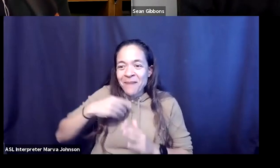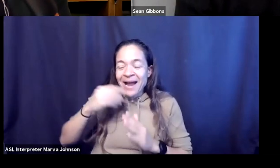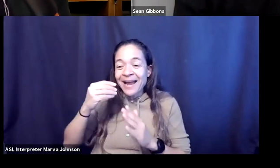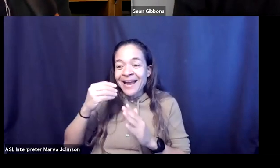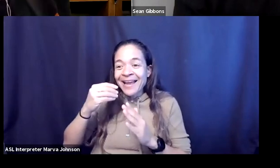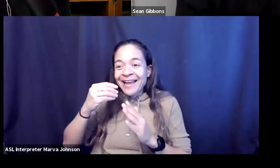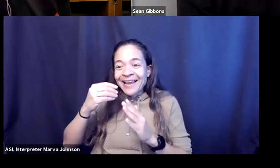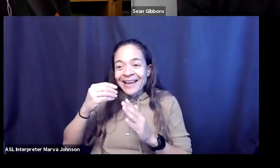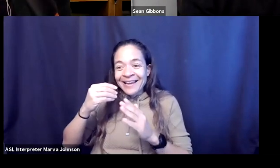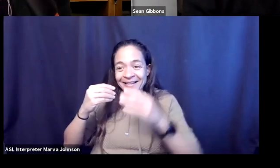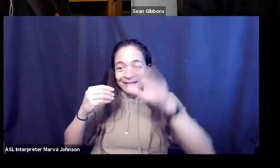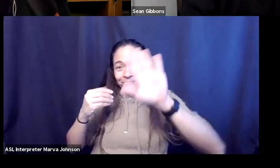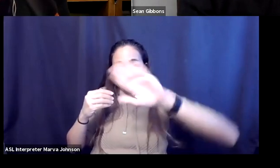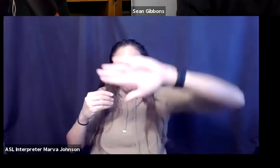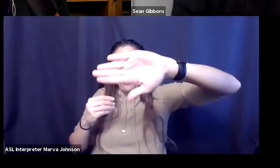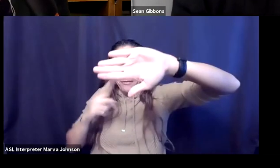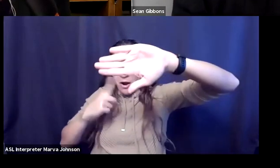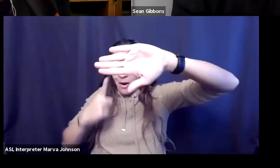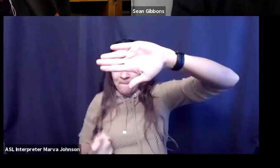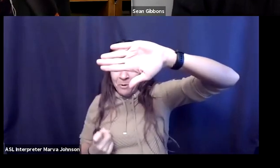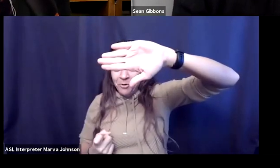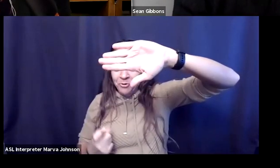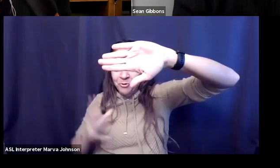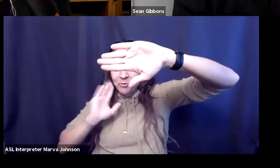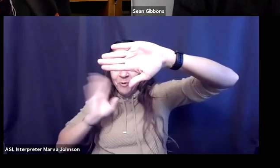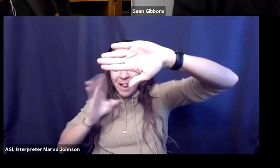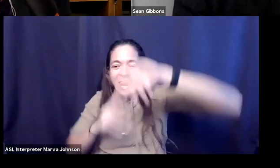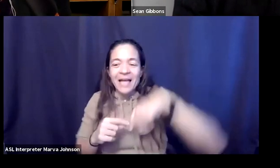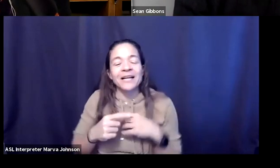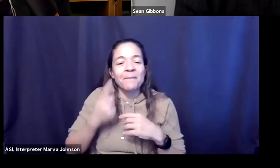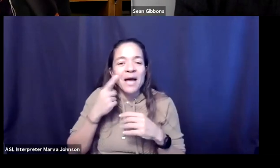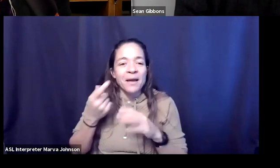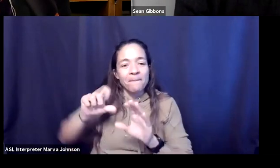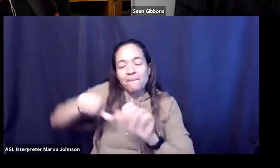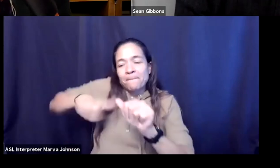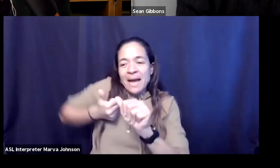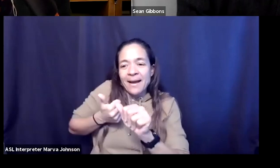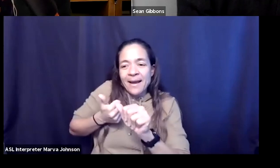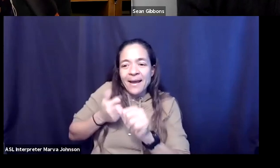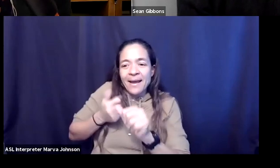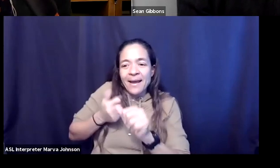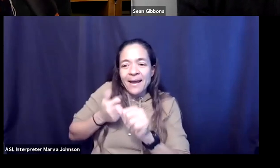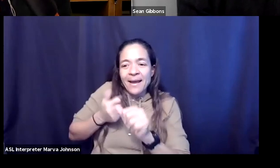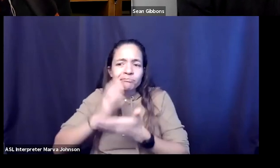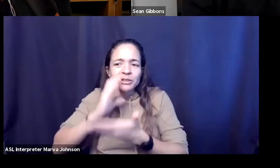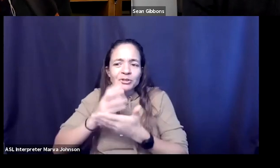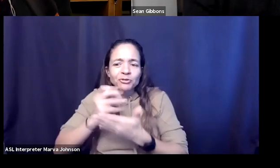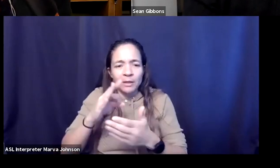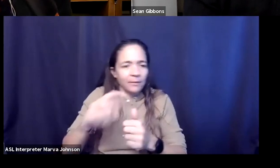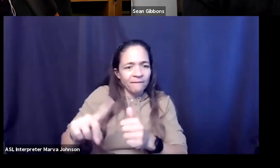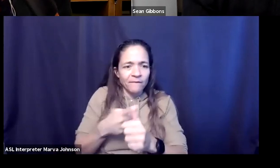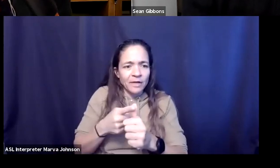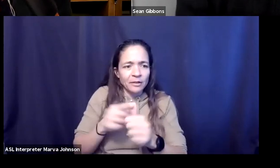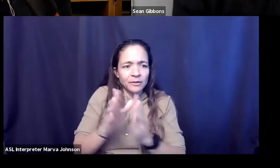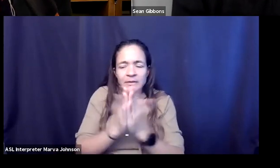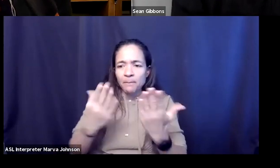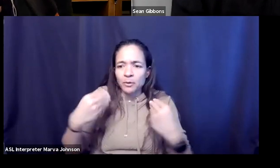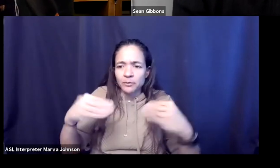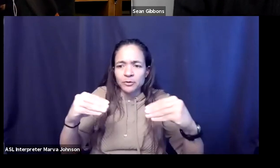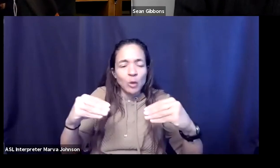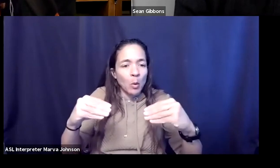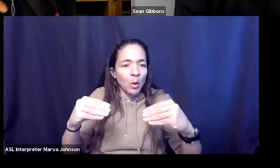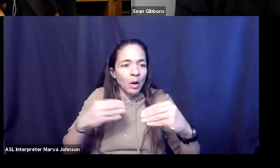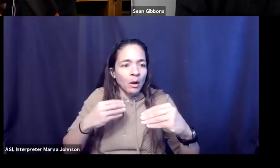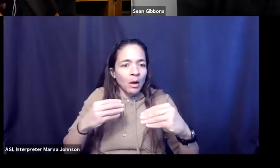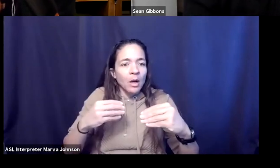yeah behind me is a uh this is a photo of uh one of the first bookstores that a book that i